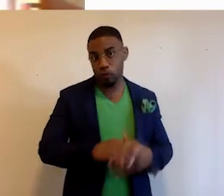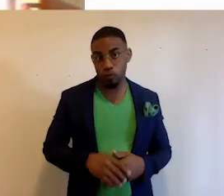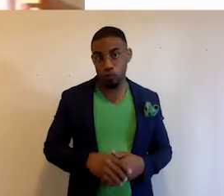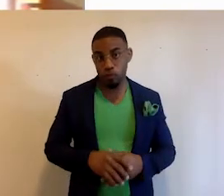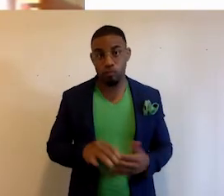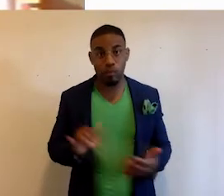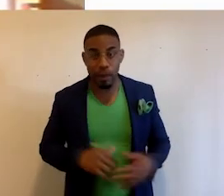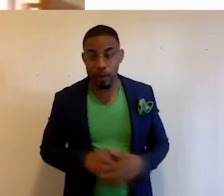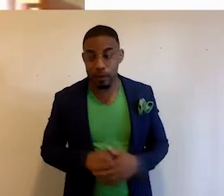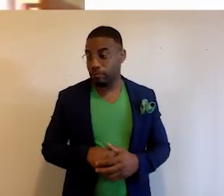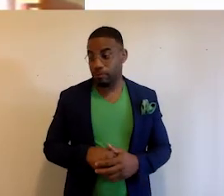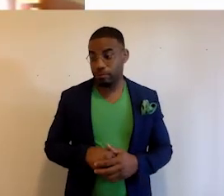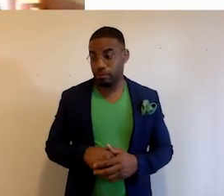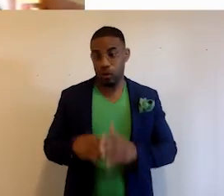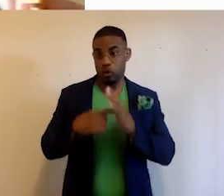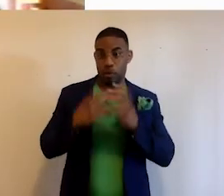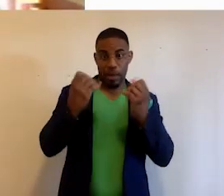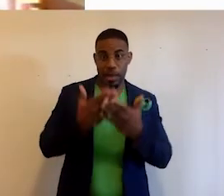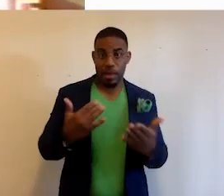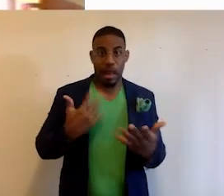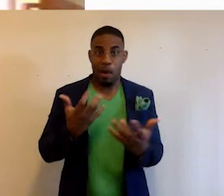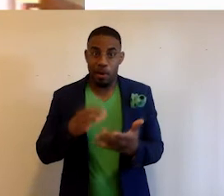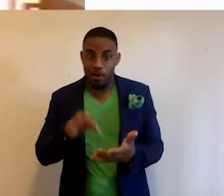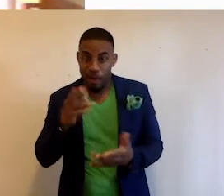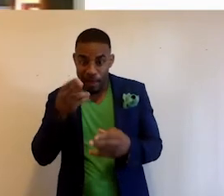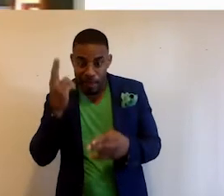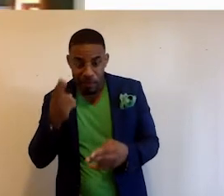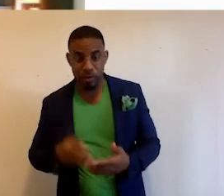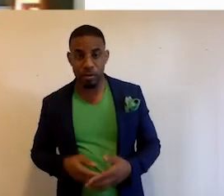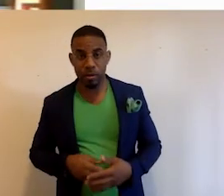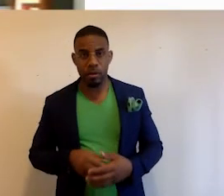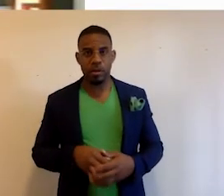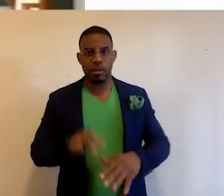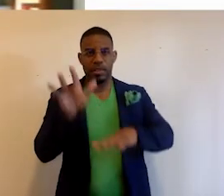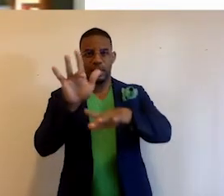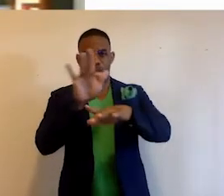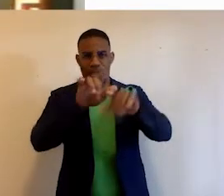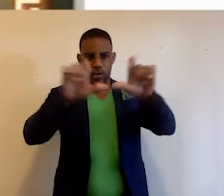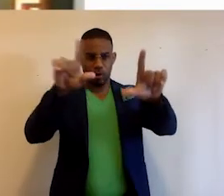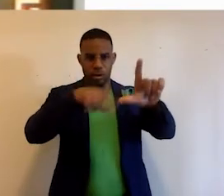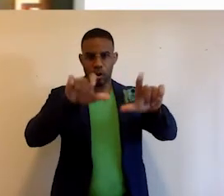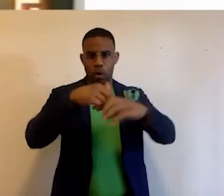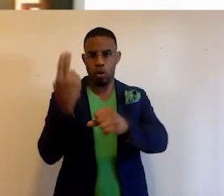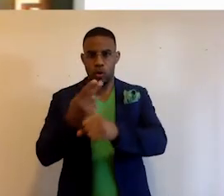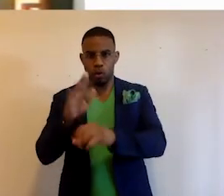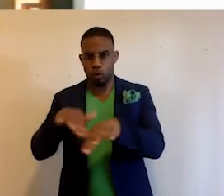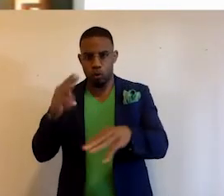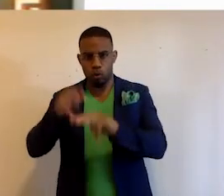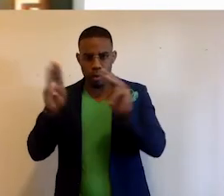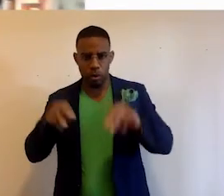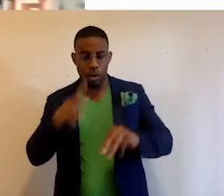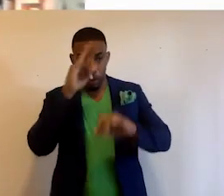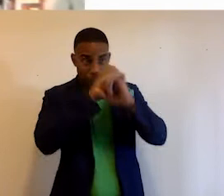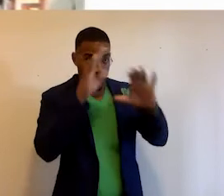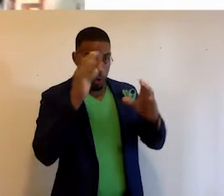Like, it shows me a lot of things that I won't find in the history book. Touch screens are also in use at the Children's Museum. Vision